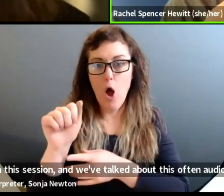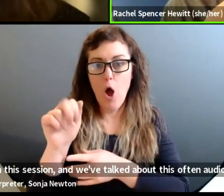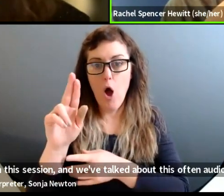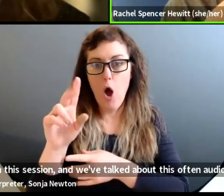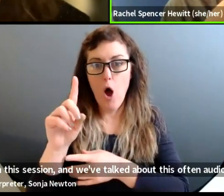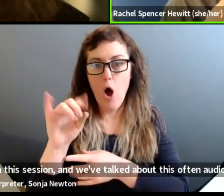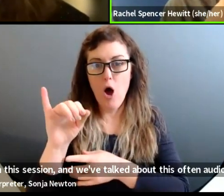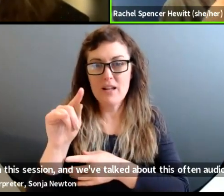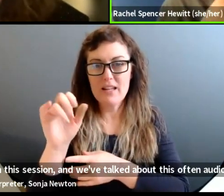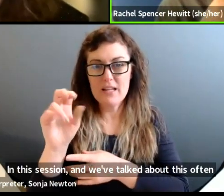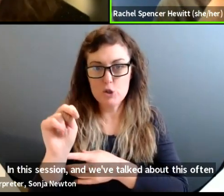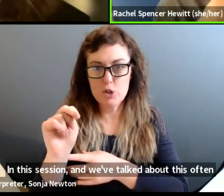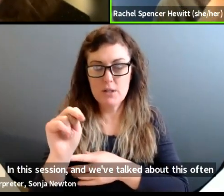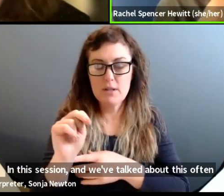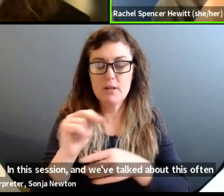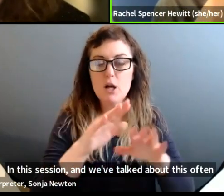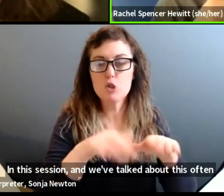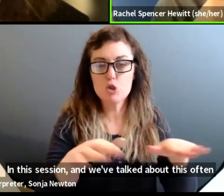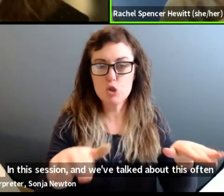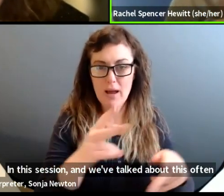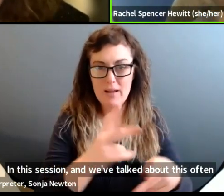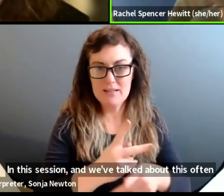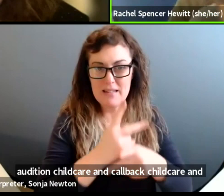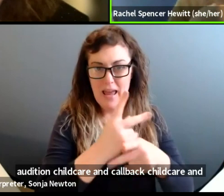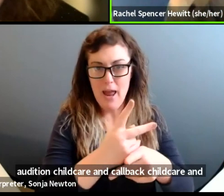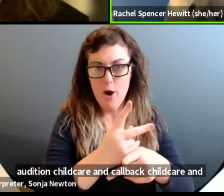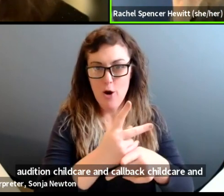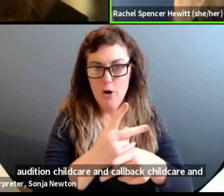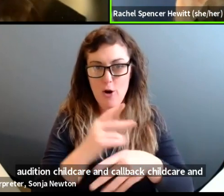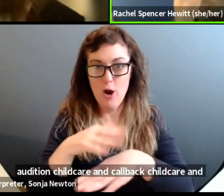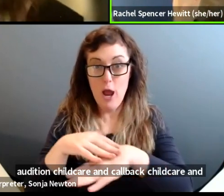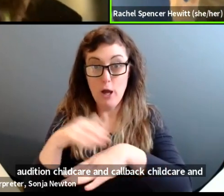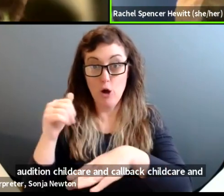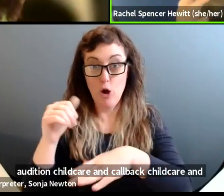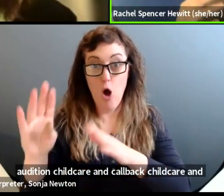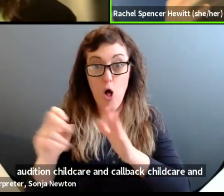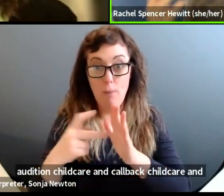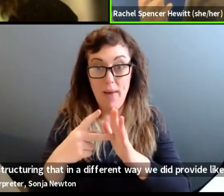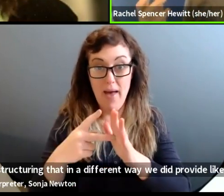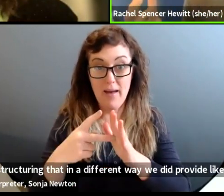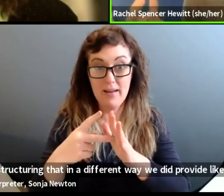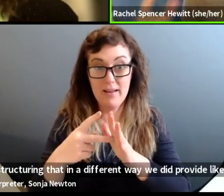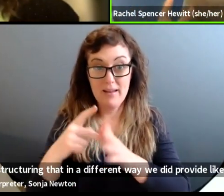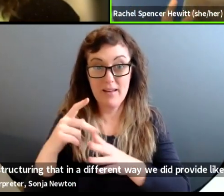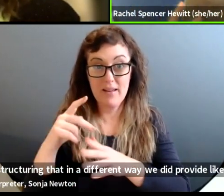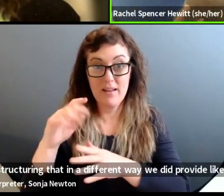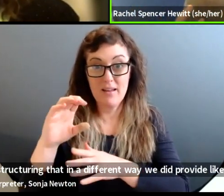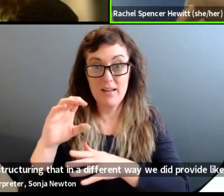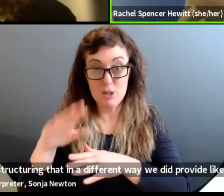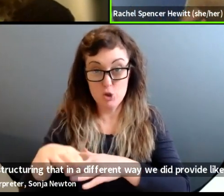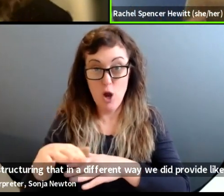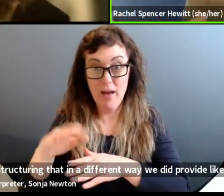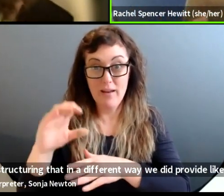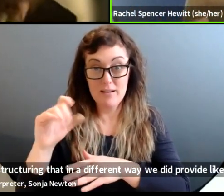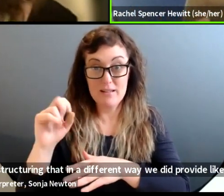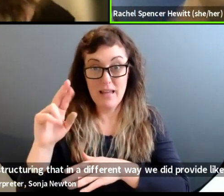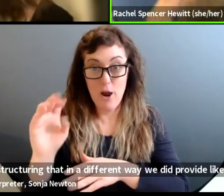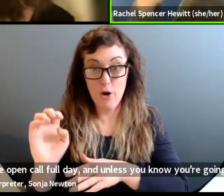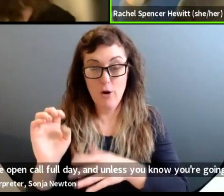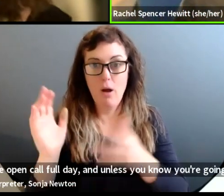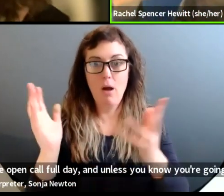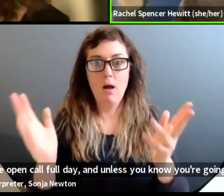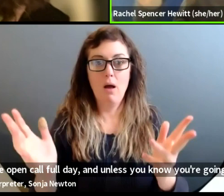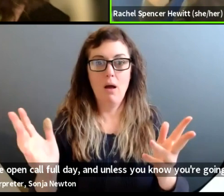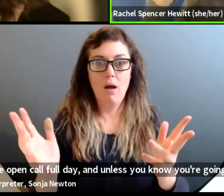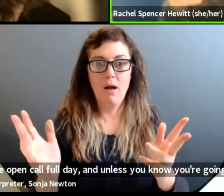and structuring that in a different way. We did provide like open call full day. And unless, you know, you're going to have, uh, an